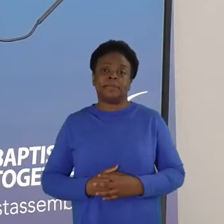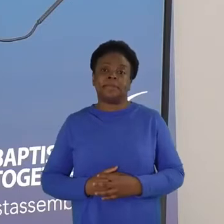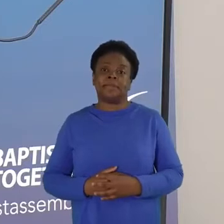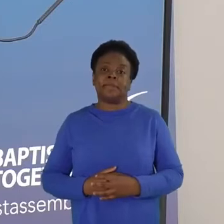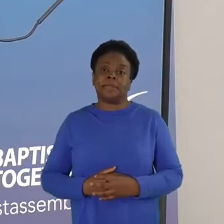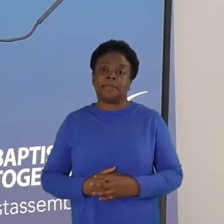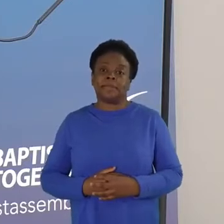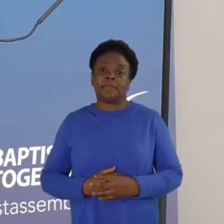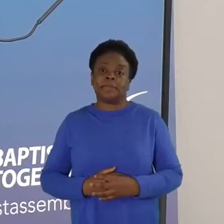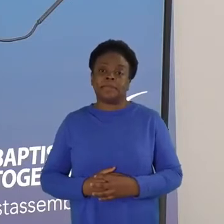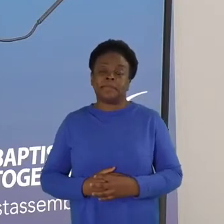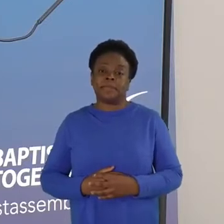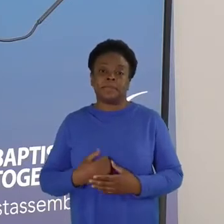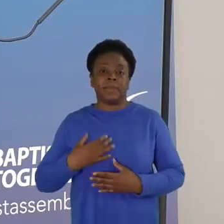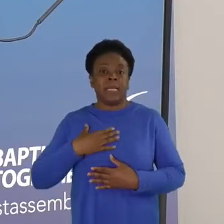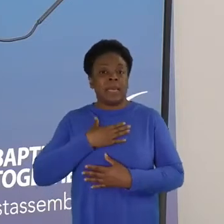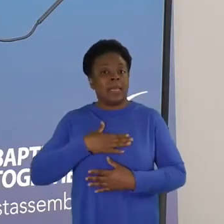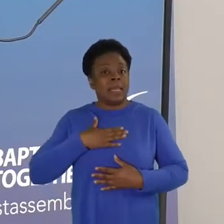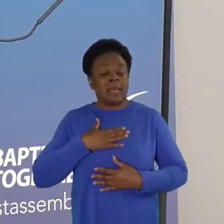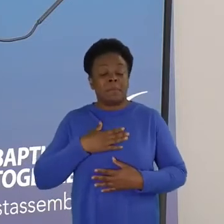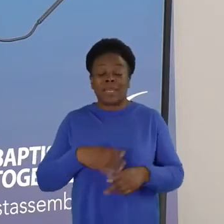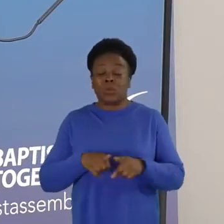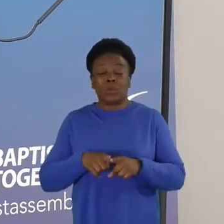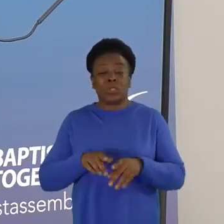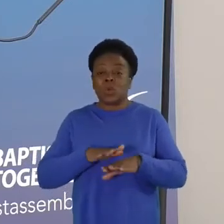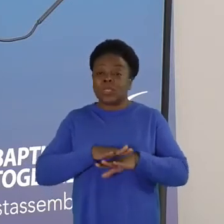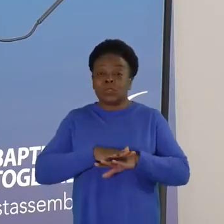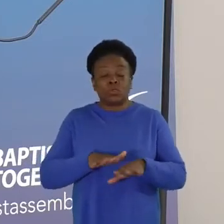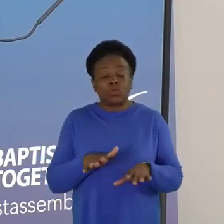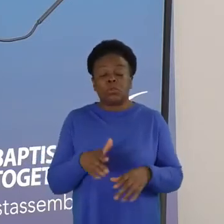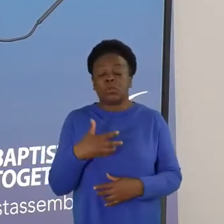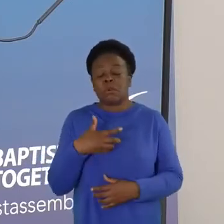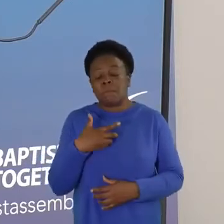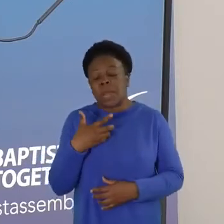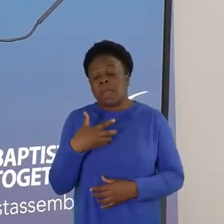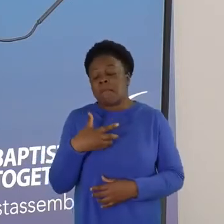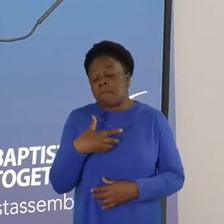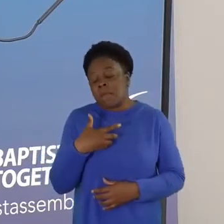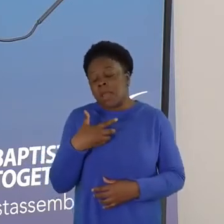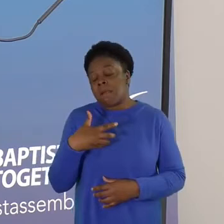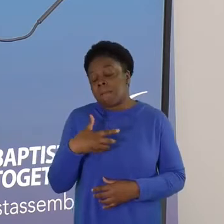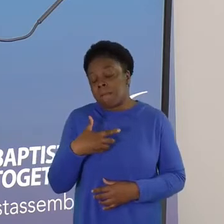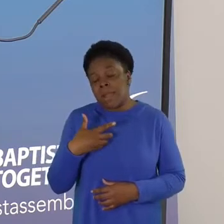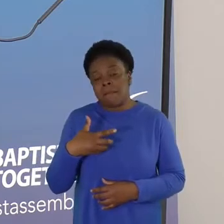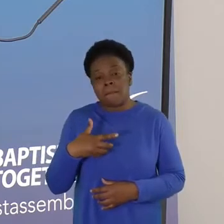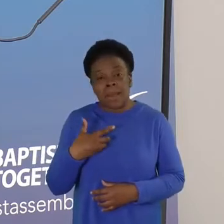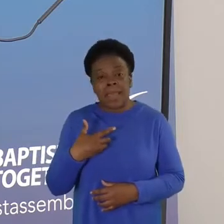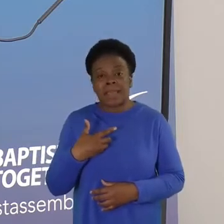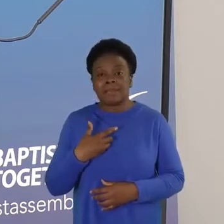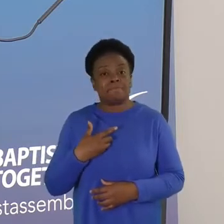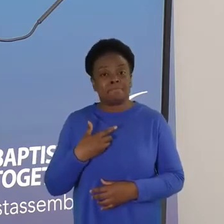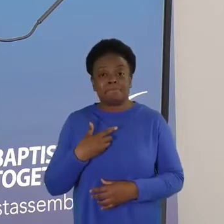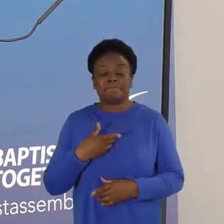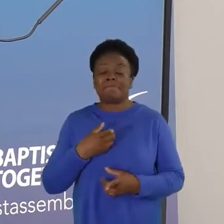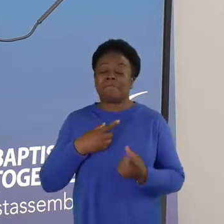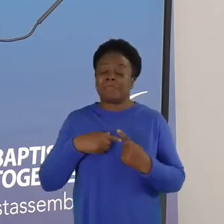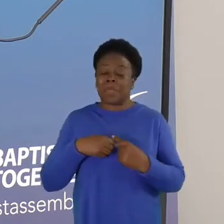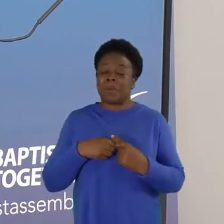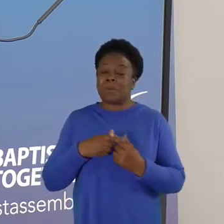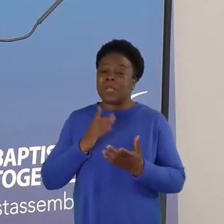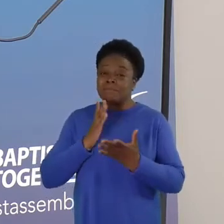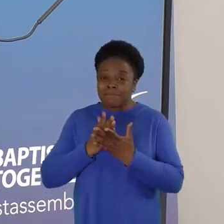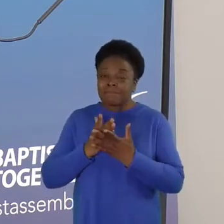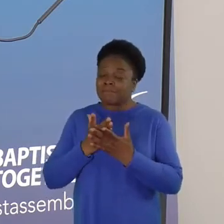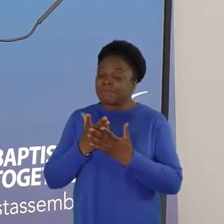It's also not simply complaining about our current situation, but acknowledging God is with us